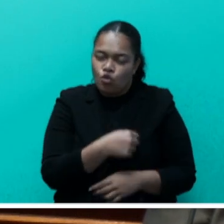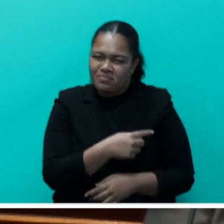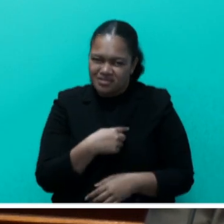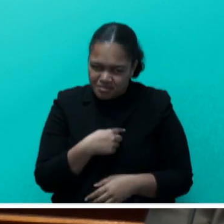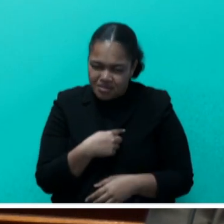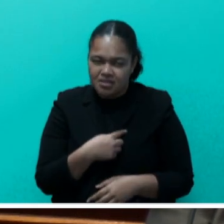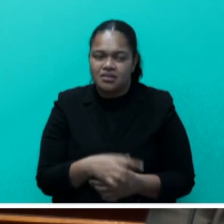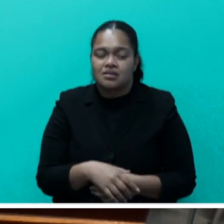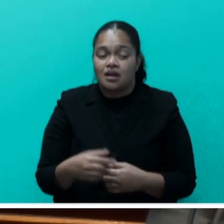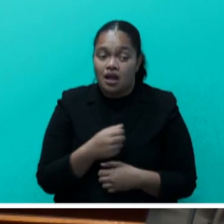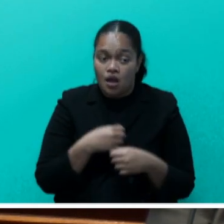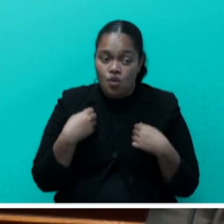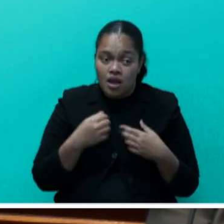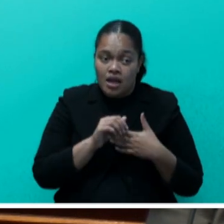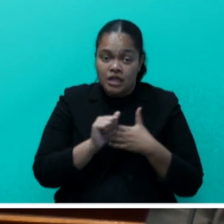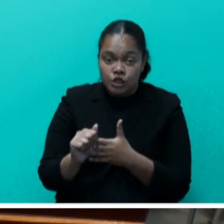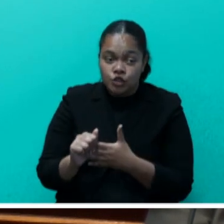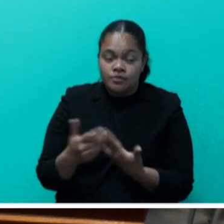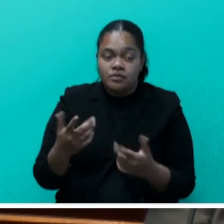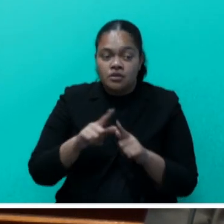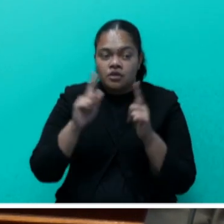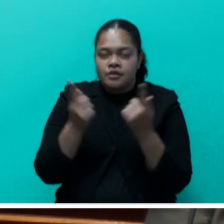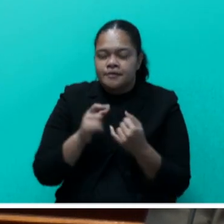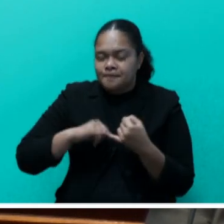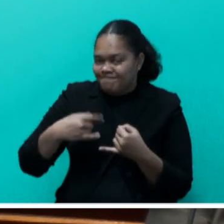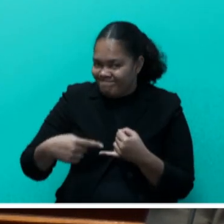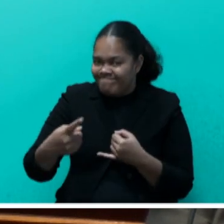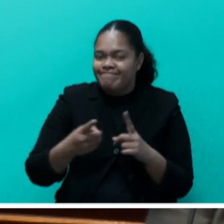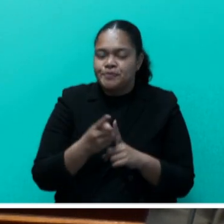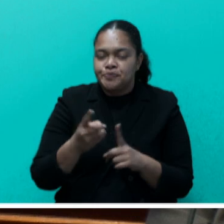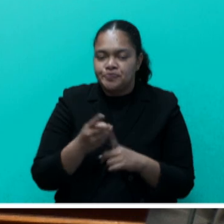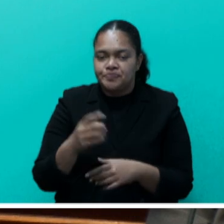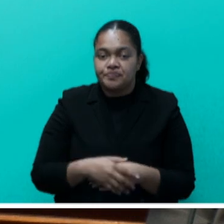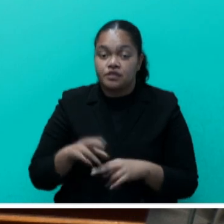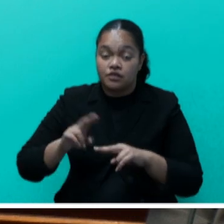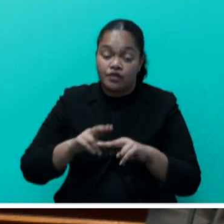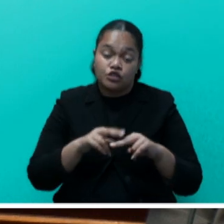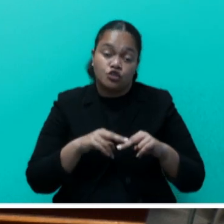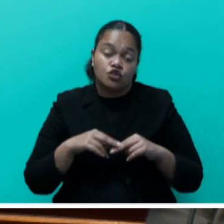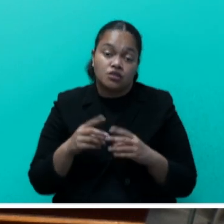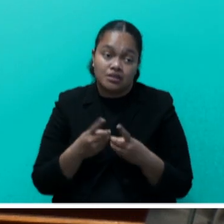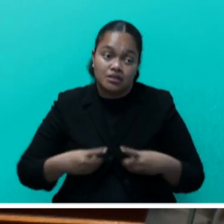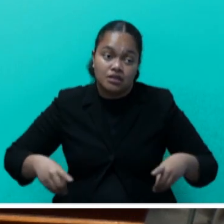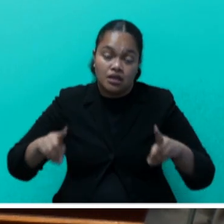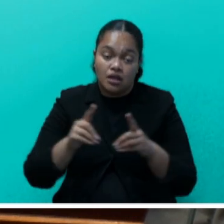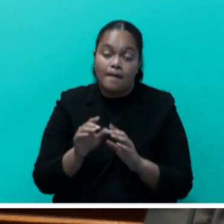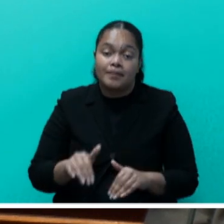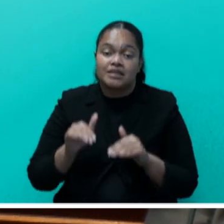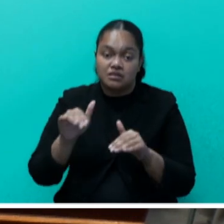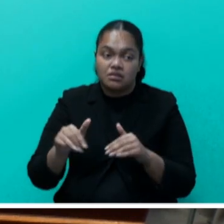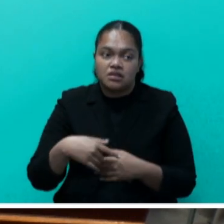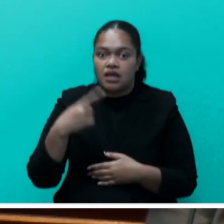and our leadership in the global discourse on sustainable development. The Fiji delegation co-hosted and participated in